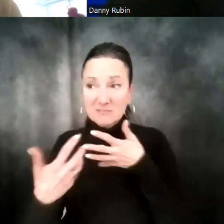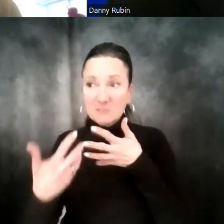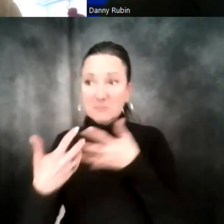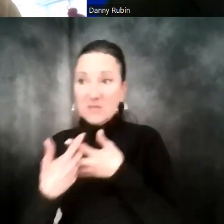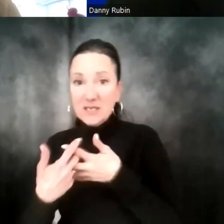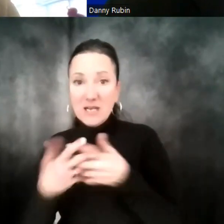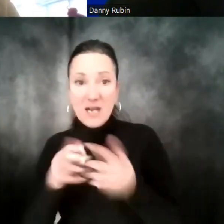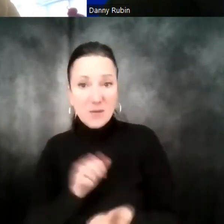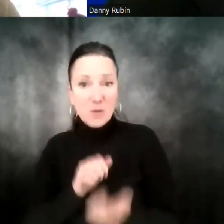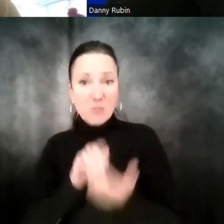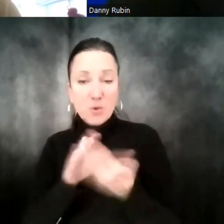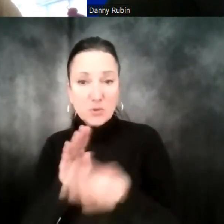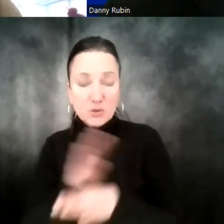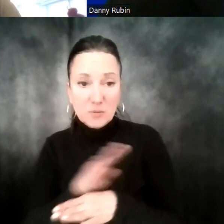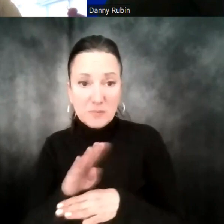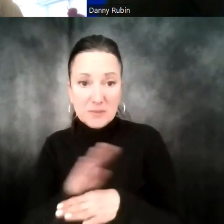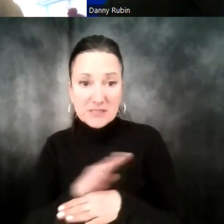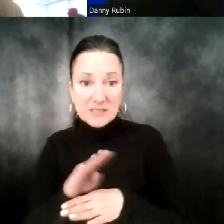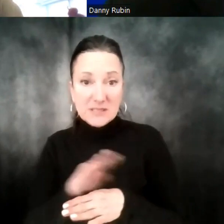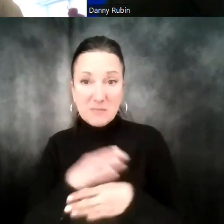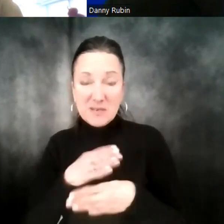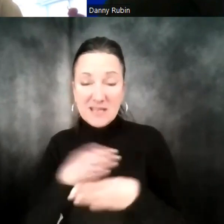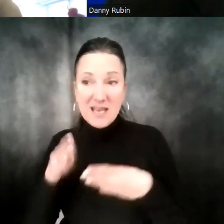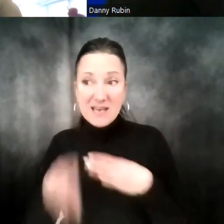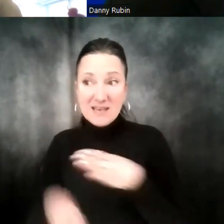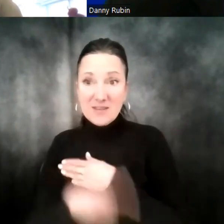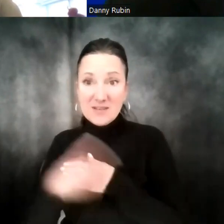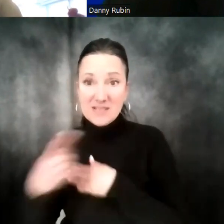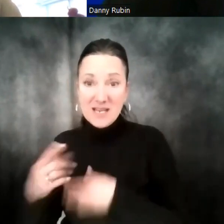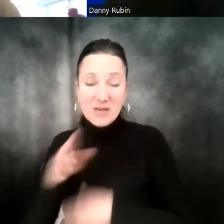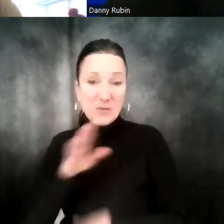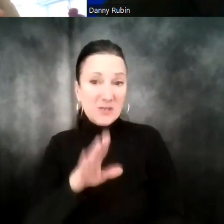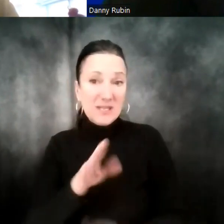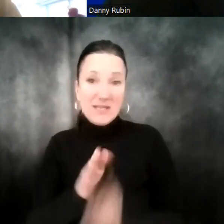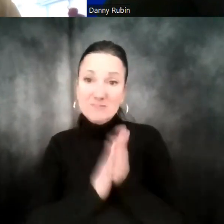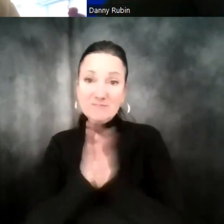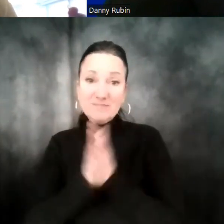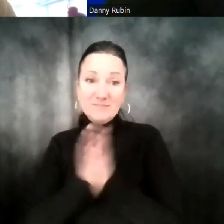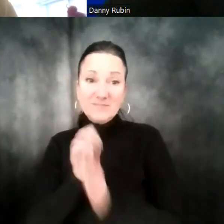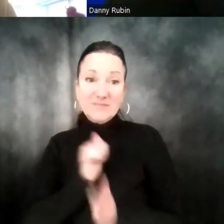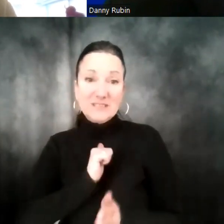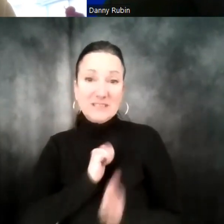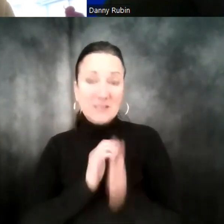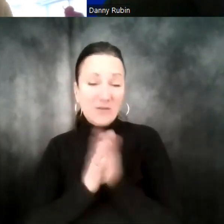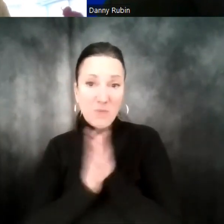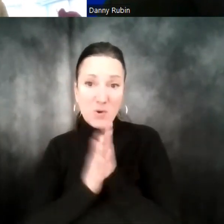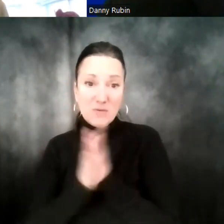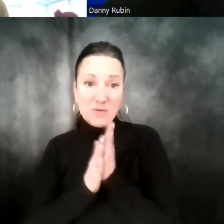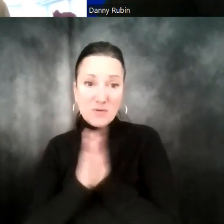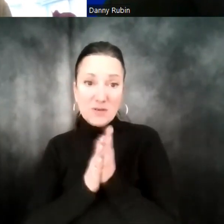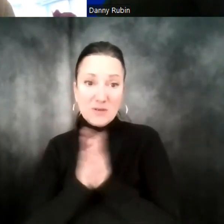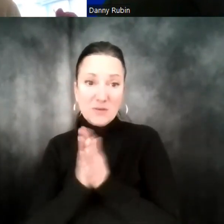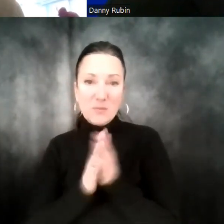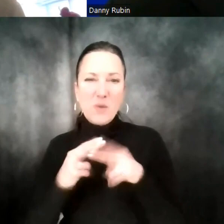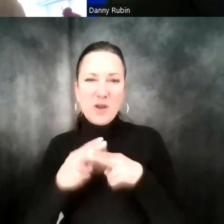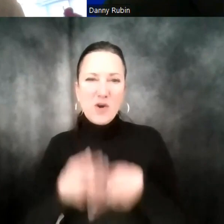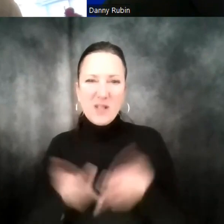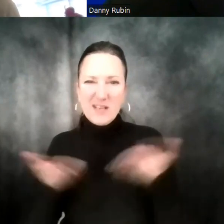business. But at the end of the day, to deliver results, all comes down to you and yourself. And we call it internally being scrappy.